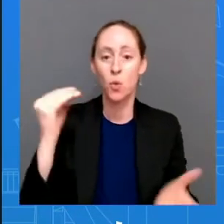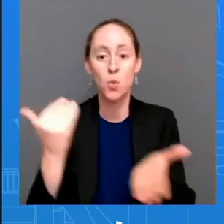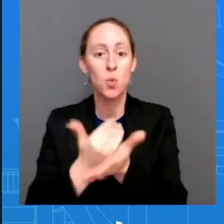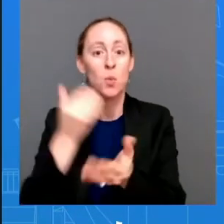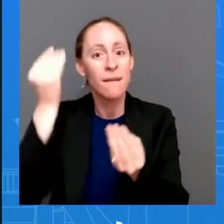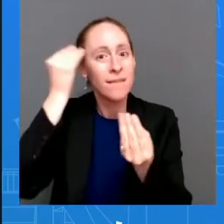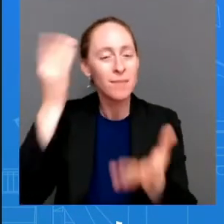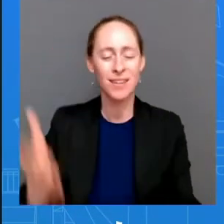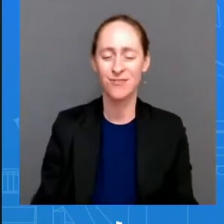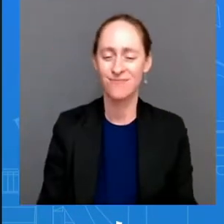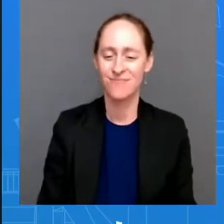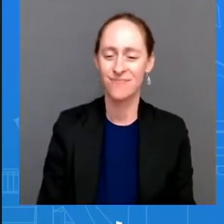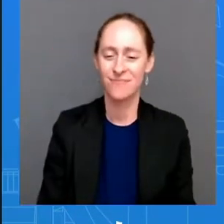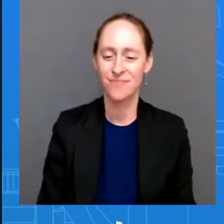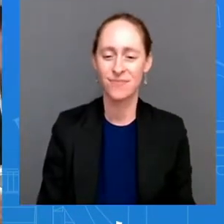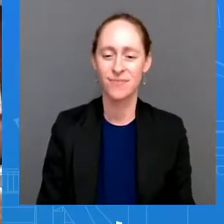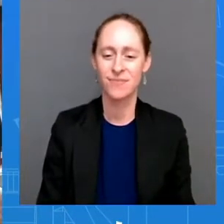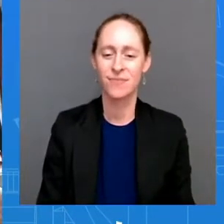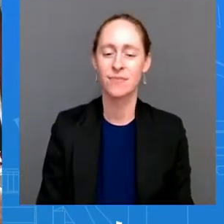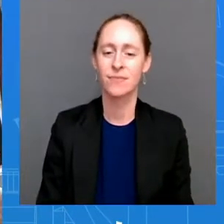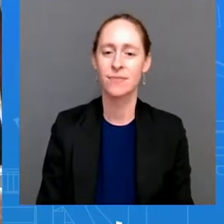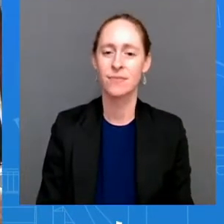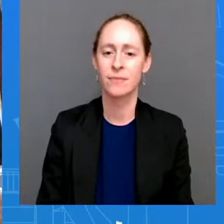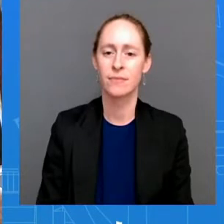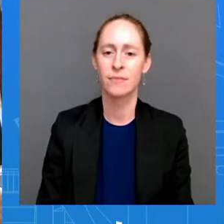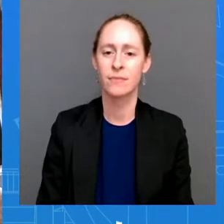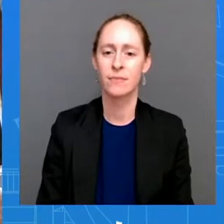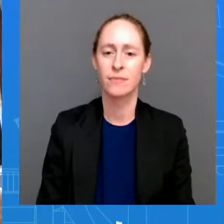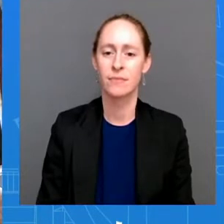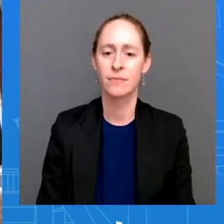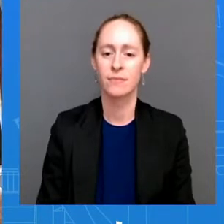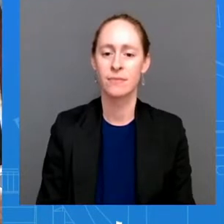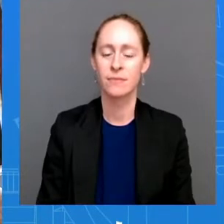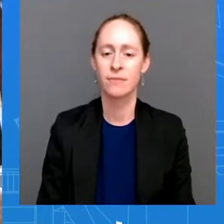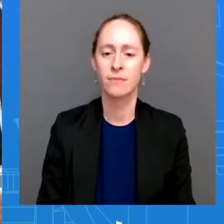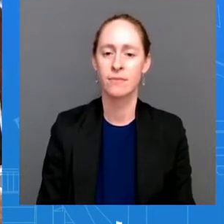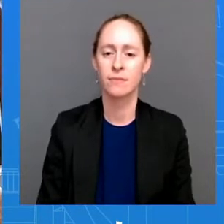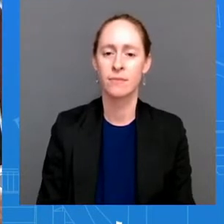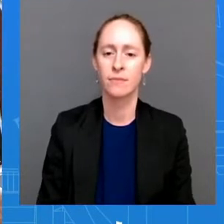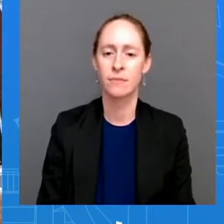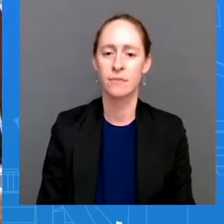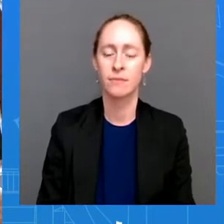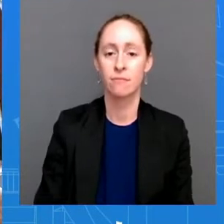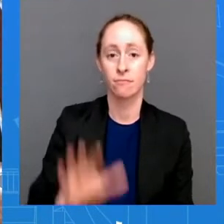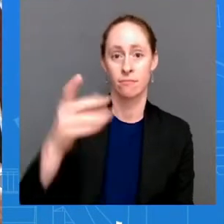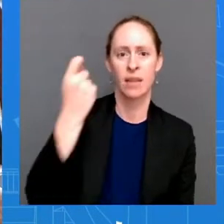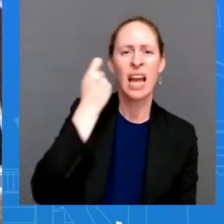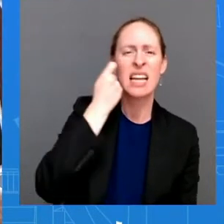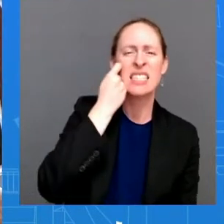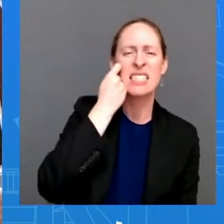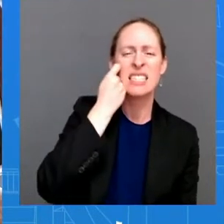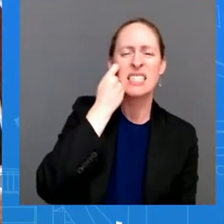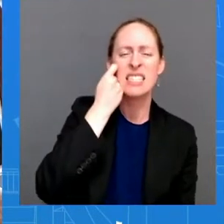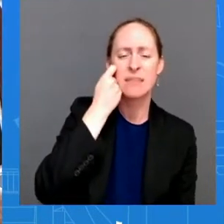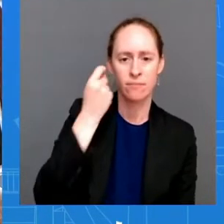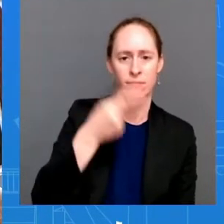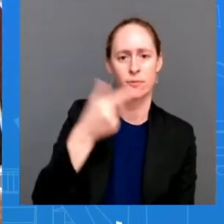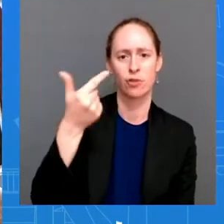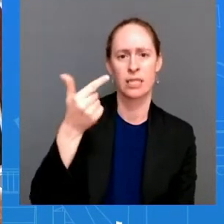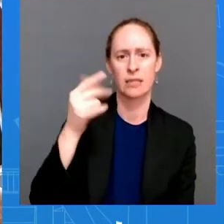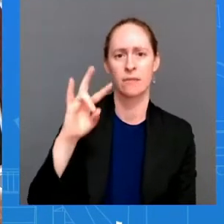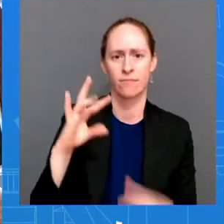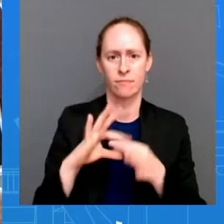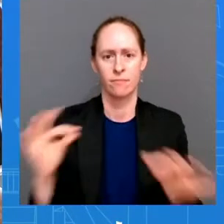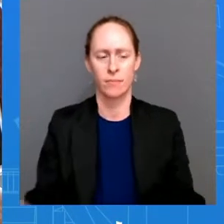expressed concerns about china's threatening behavior in the taiwan strait those are their words does this letter come with any